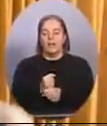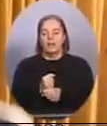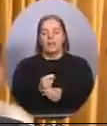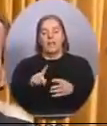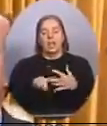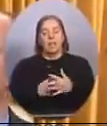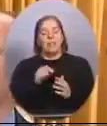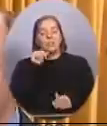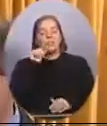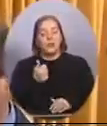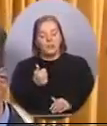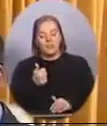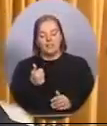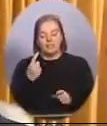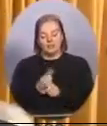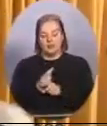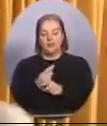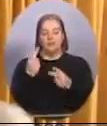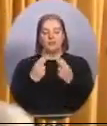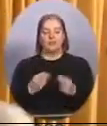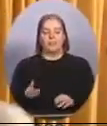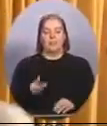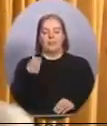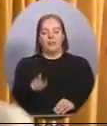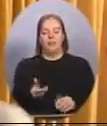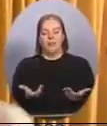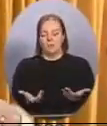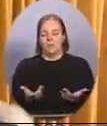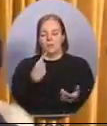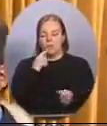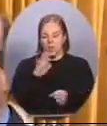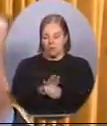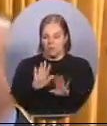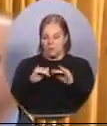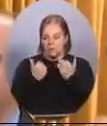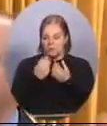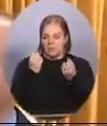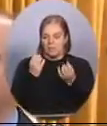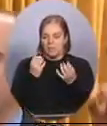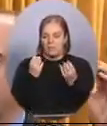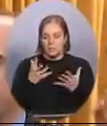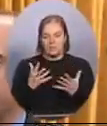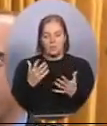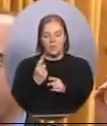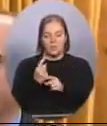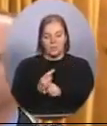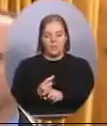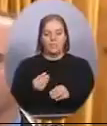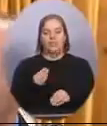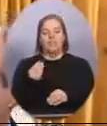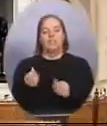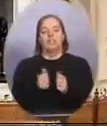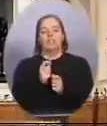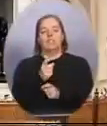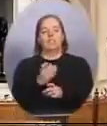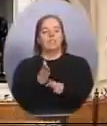ça commence demain, au moment du dépôt du budget. Peuvent-ils promettre que cette fois-ci, toute l'information pertinente sera partagée avec le directeur?